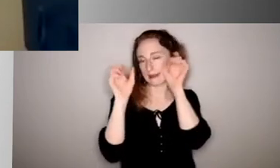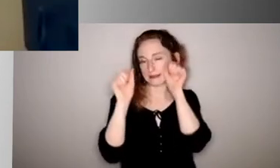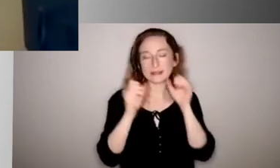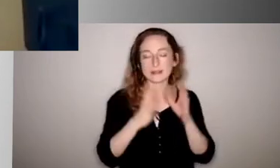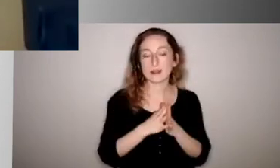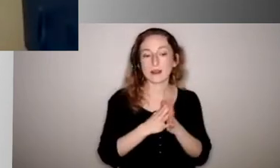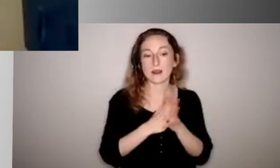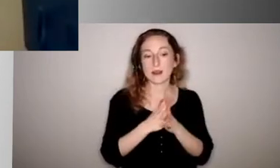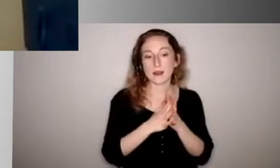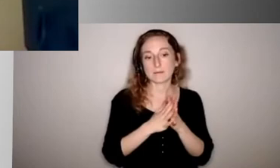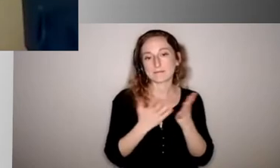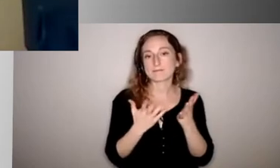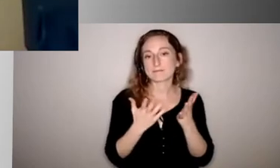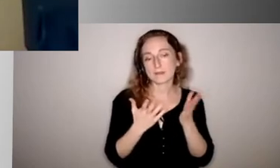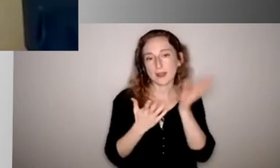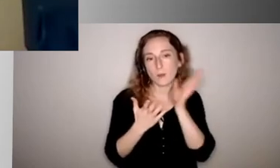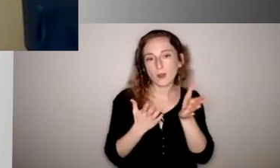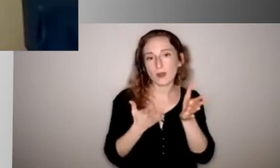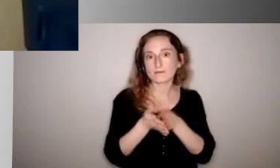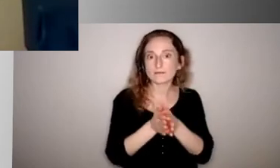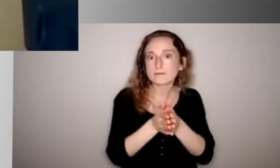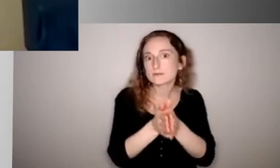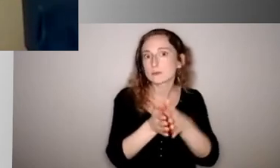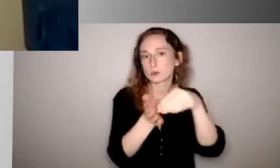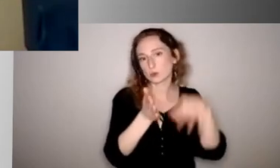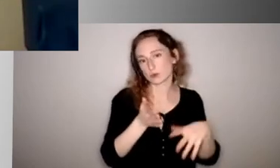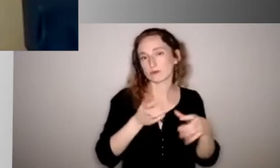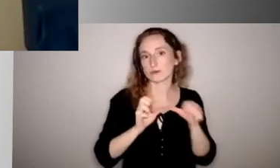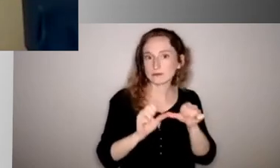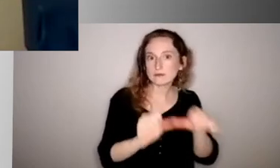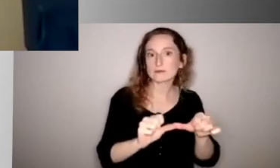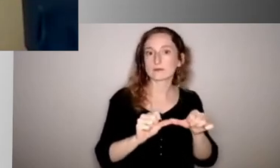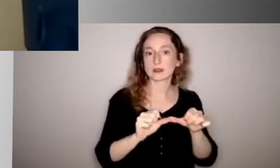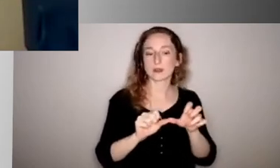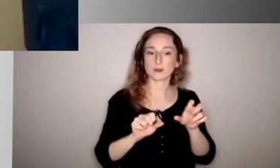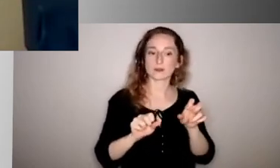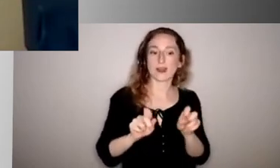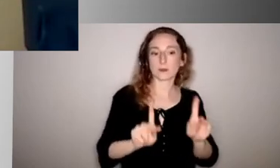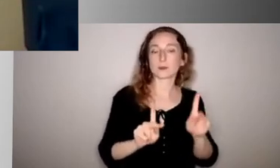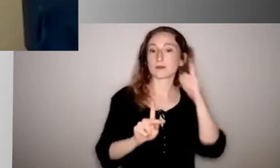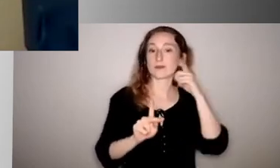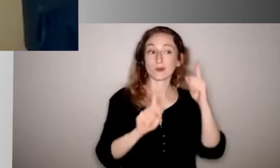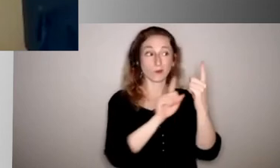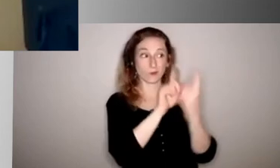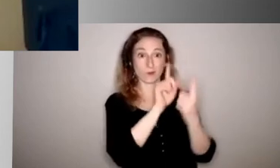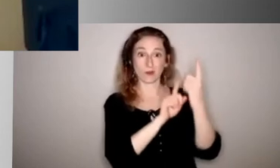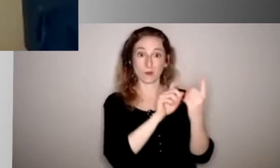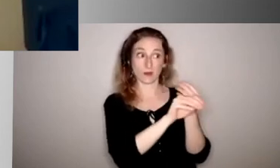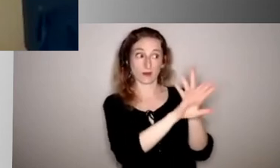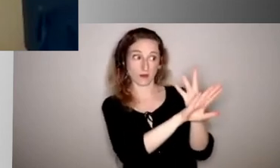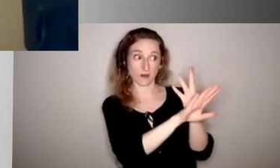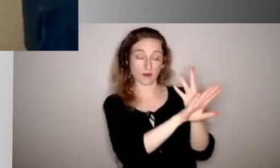And those would be the things definitely having those opportunities to have the one-on-one conversations with kids who might not be in that